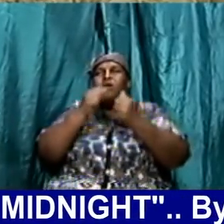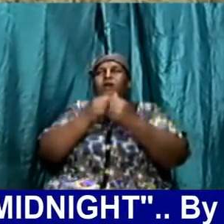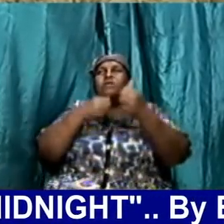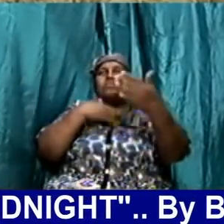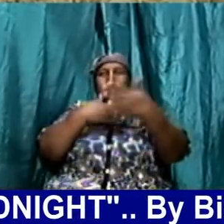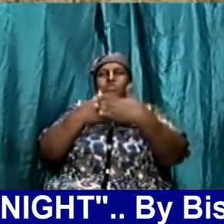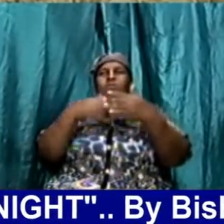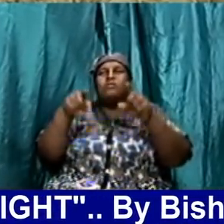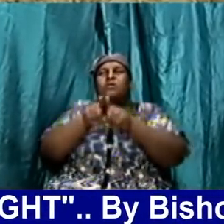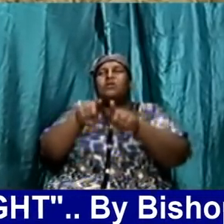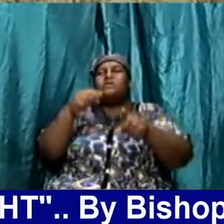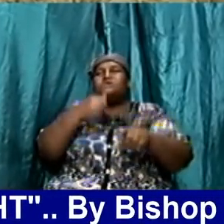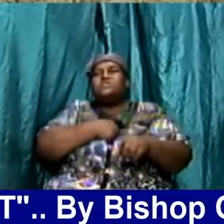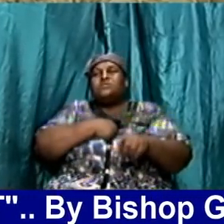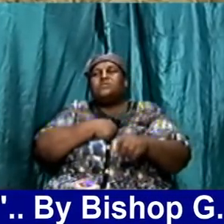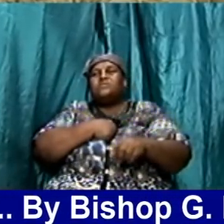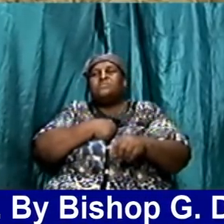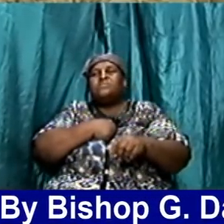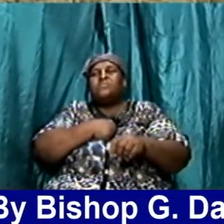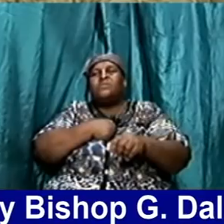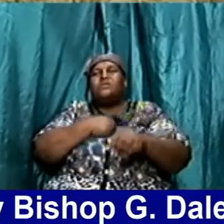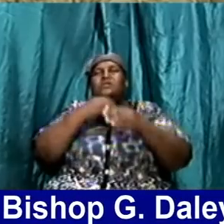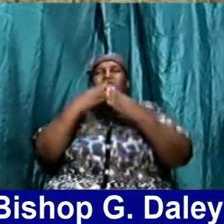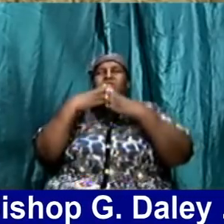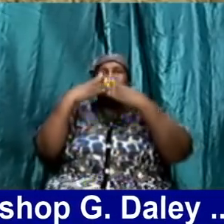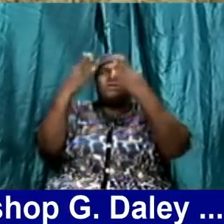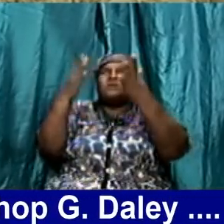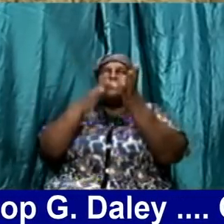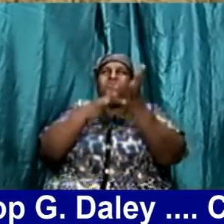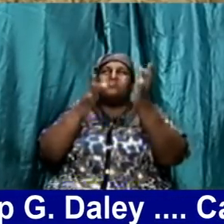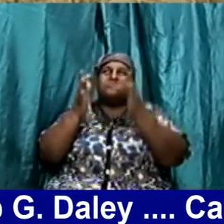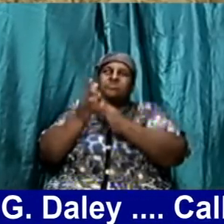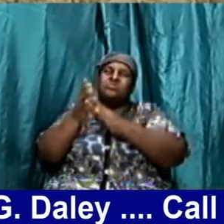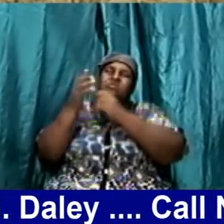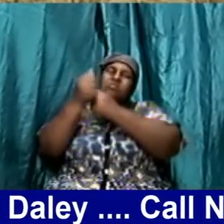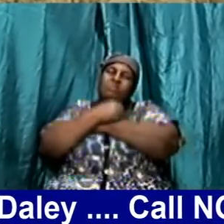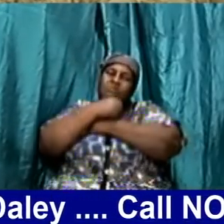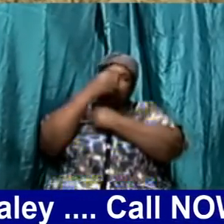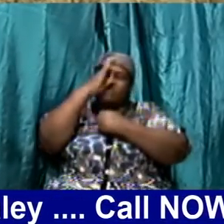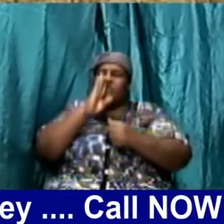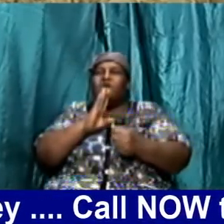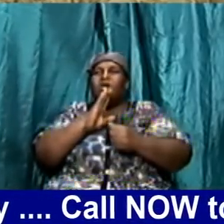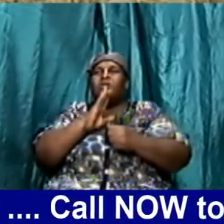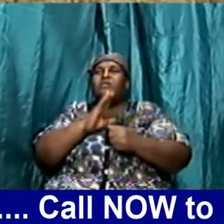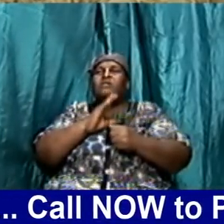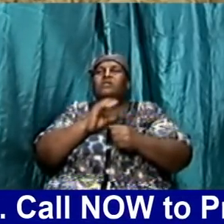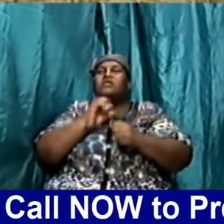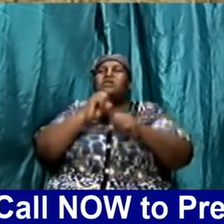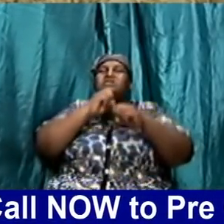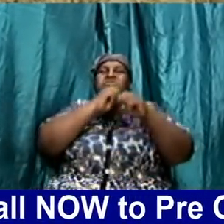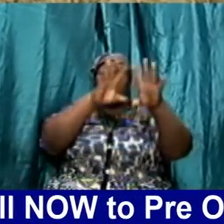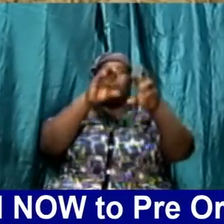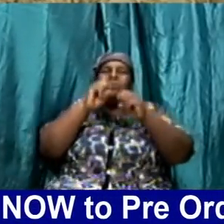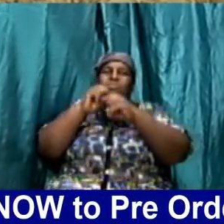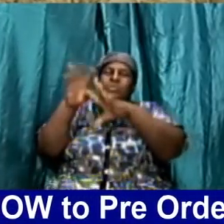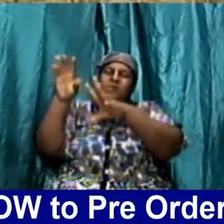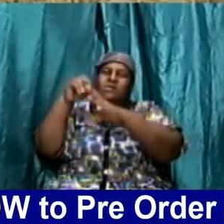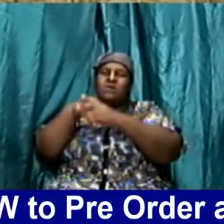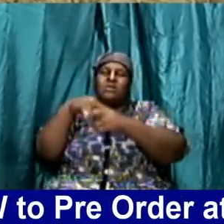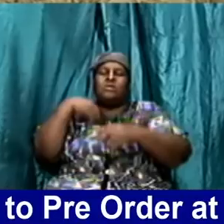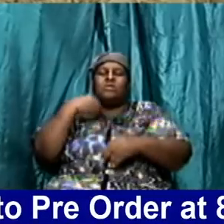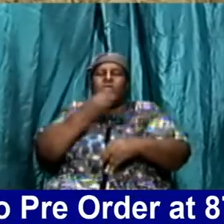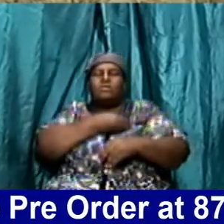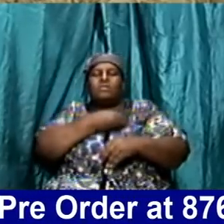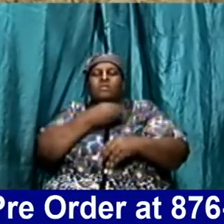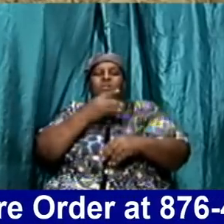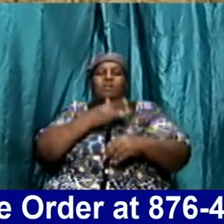as ourselves we thank you Lord Jesus that the love of God is shed abroad in our hearts again by